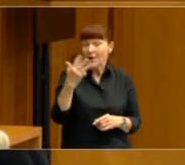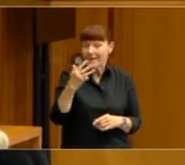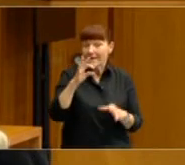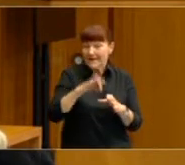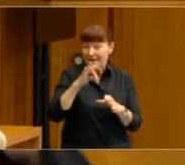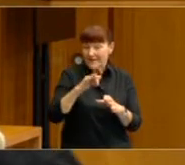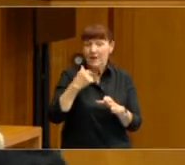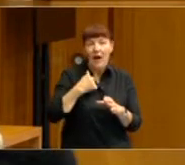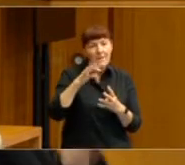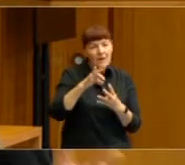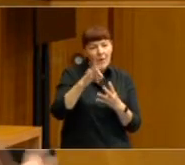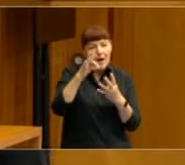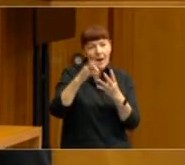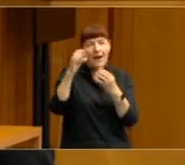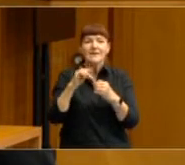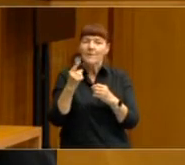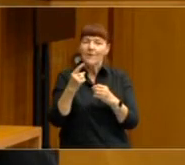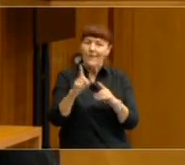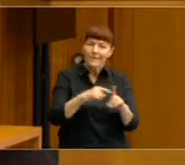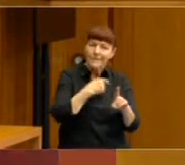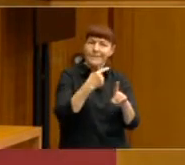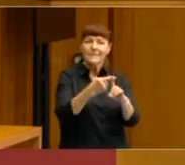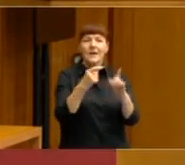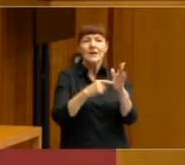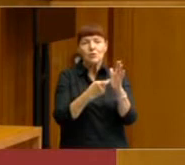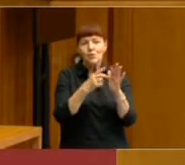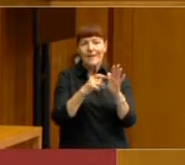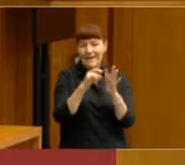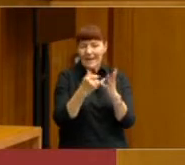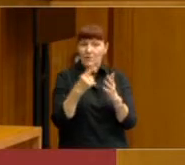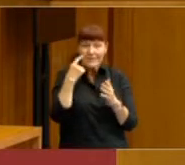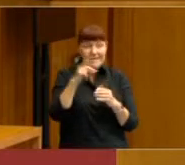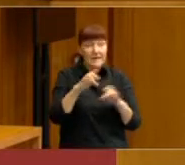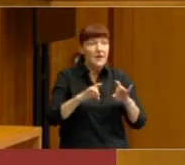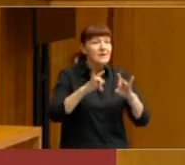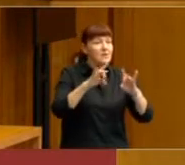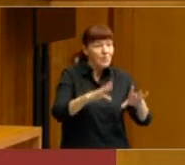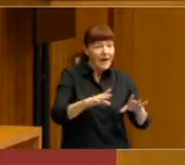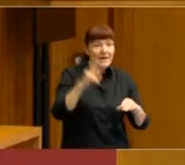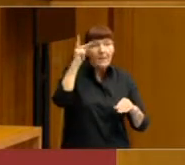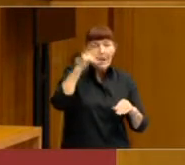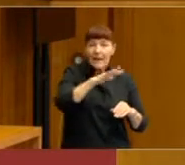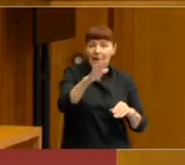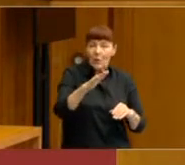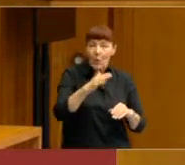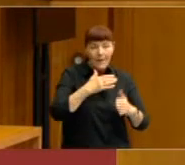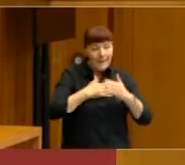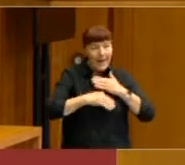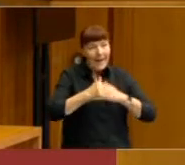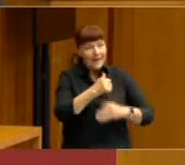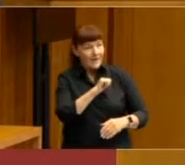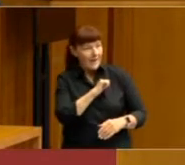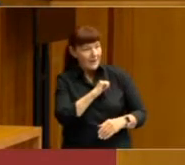some of the long-term trends that we are seeing in the Australian political behaviour and attitudes.